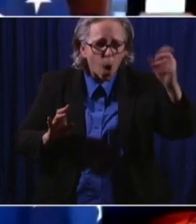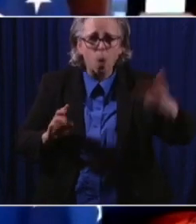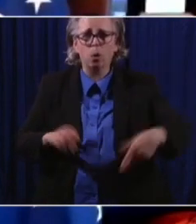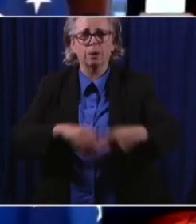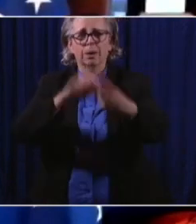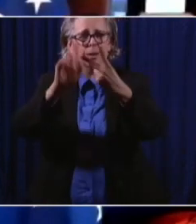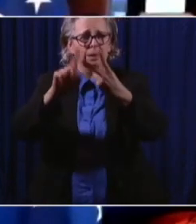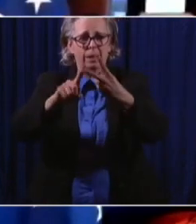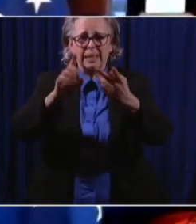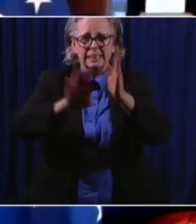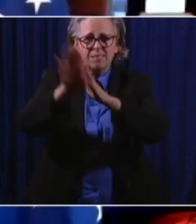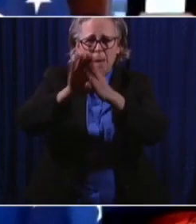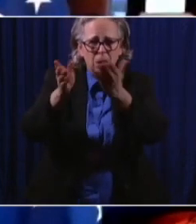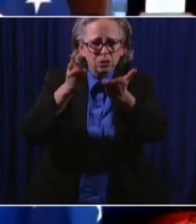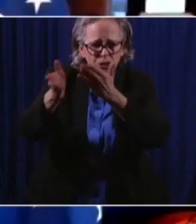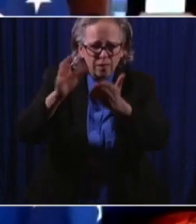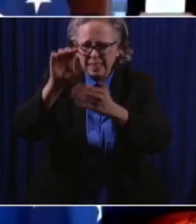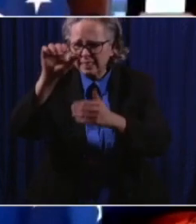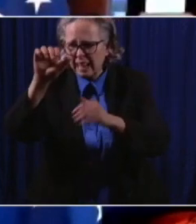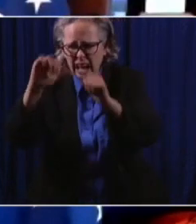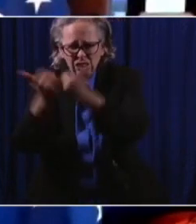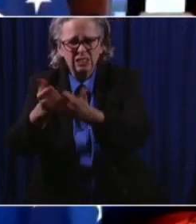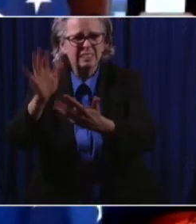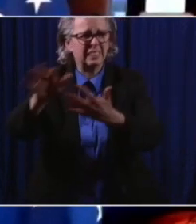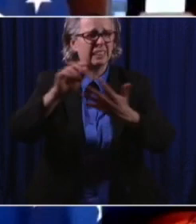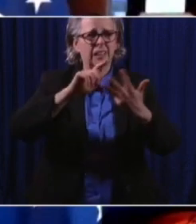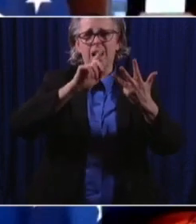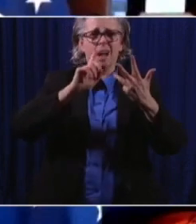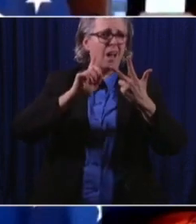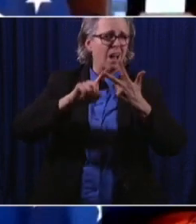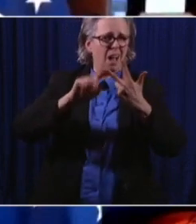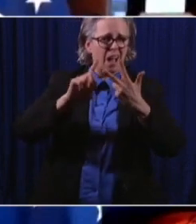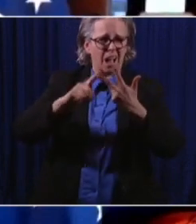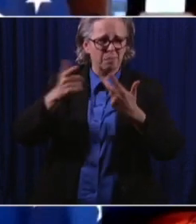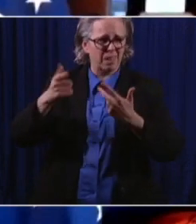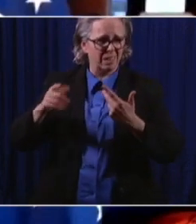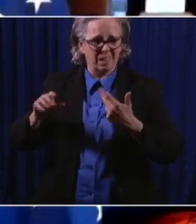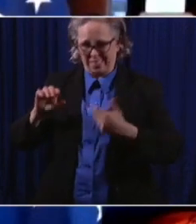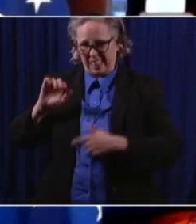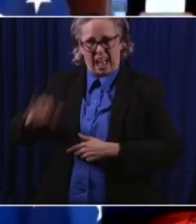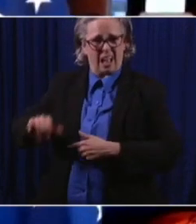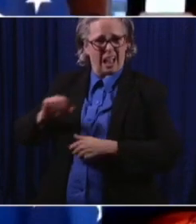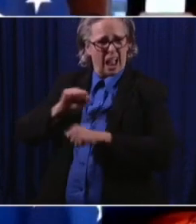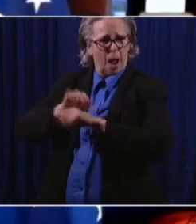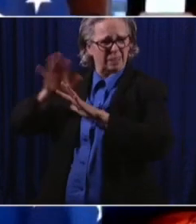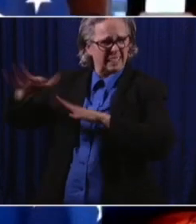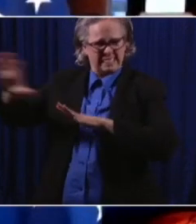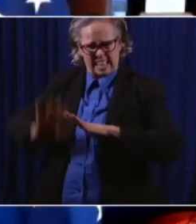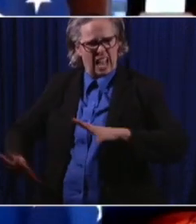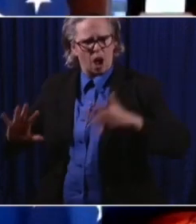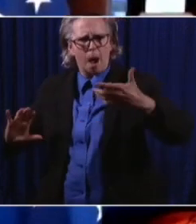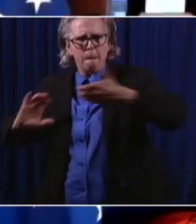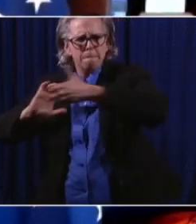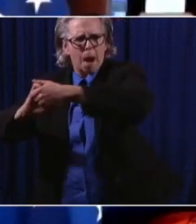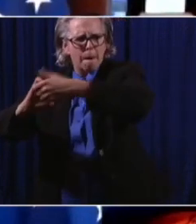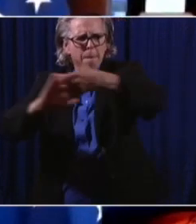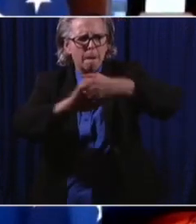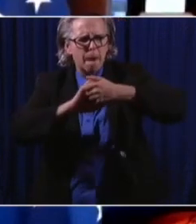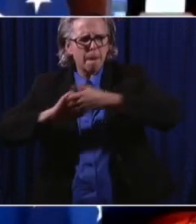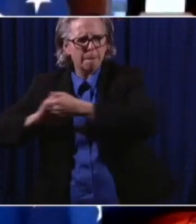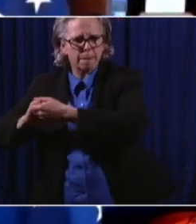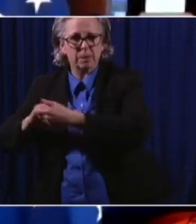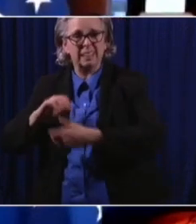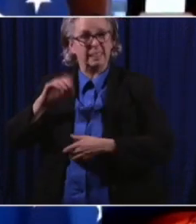the Ohio Valley Regional Development Commission, Appalachian Growth Capital, and Jackson County Job and Family Services for helping get this started.